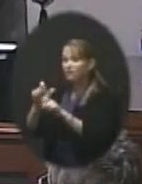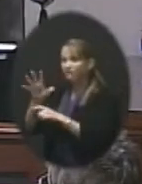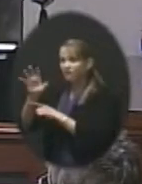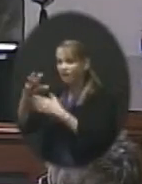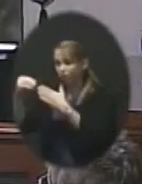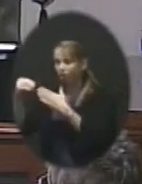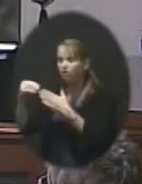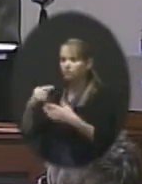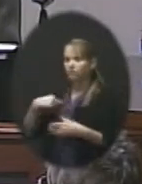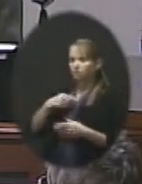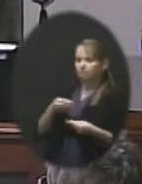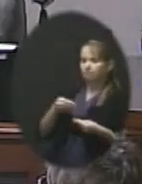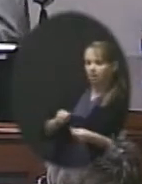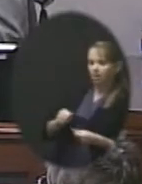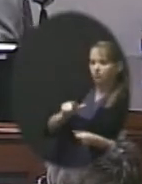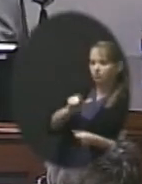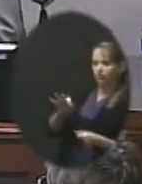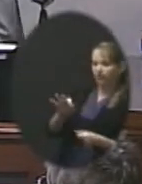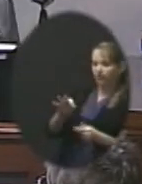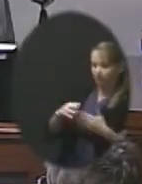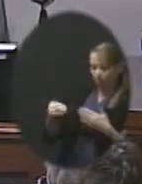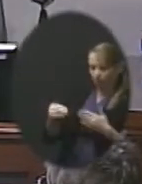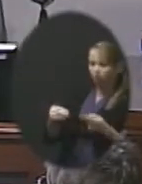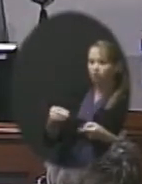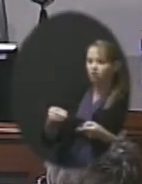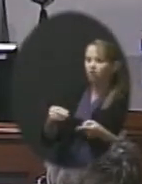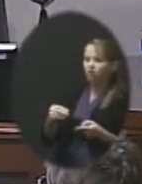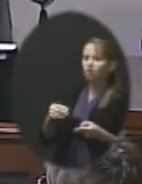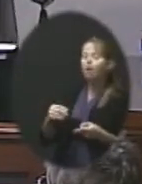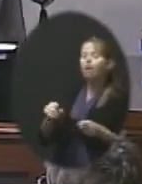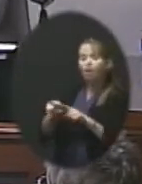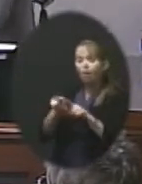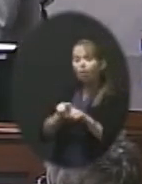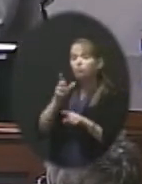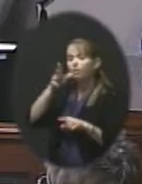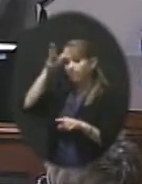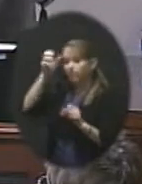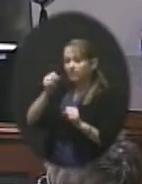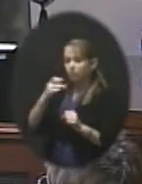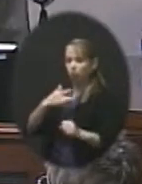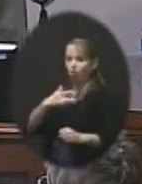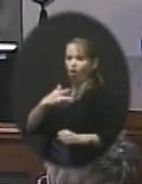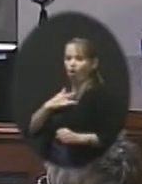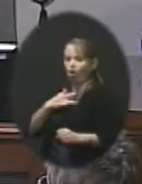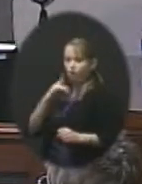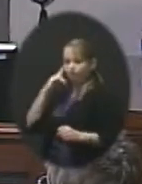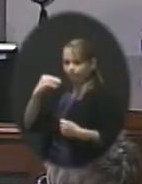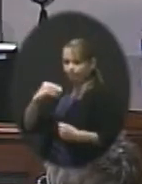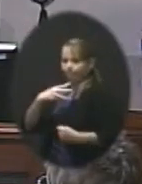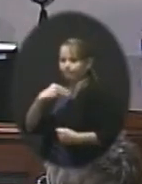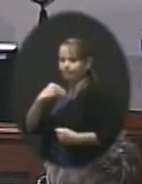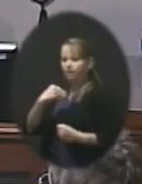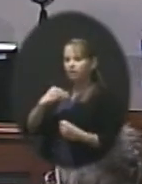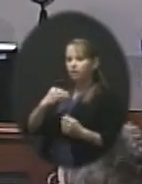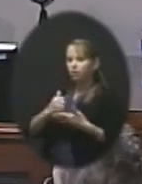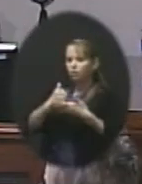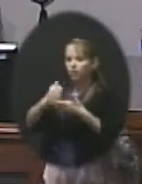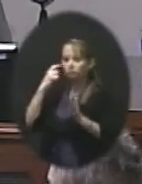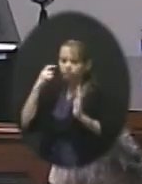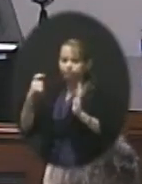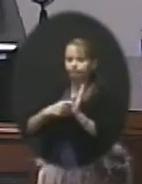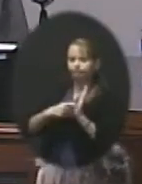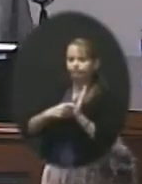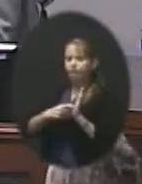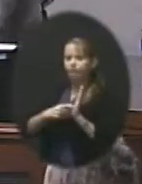help have their kids go out of their heart imaging to help detect undetected heart conditions that may exist